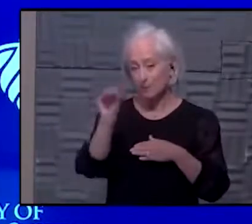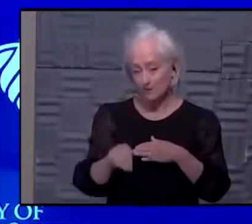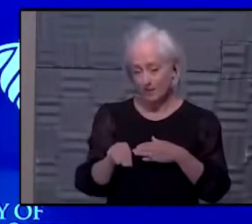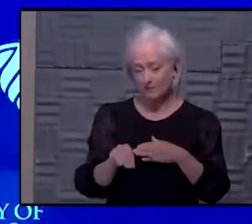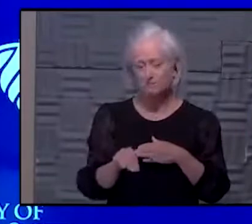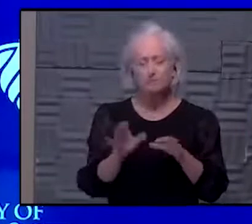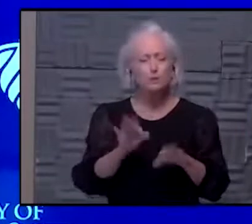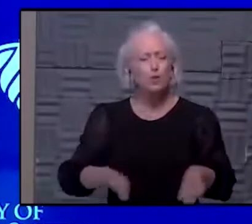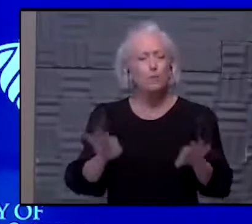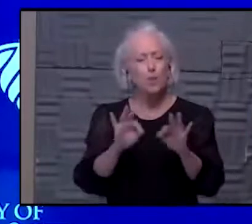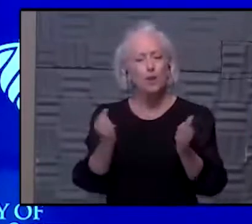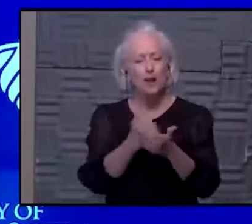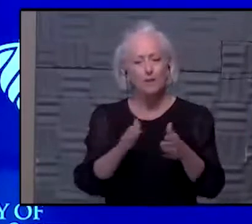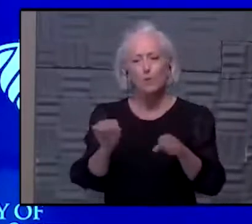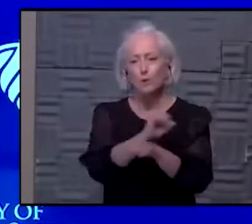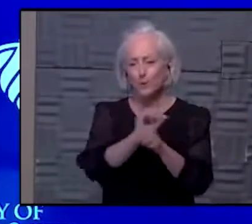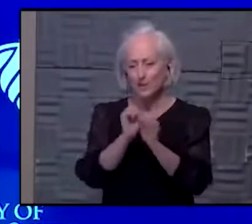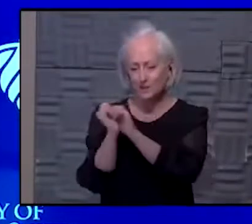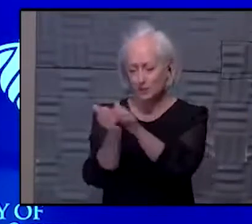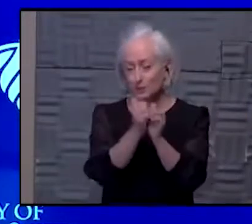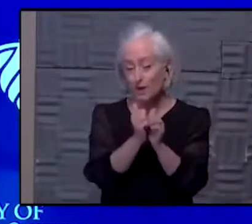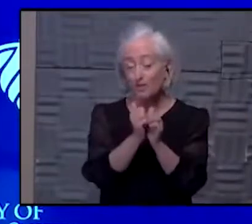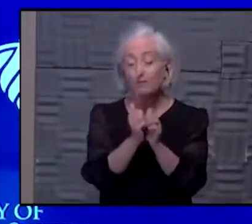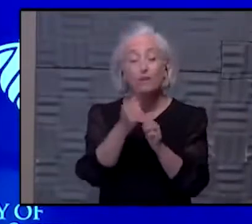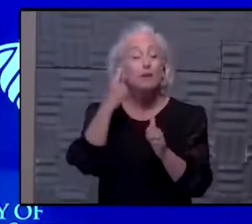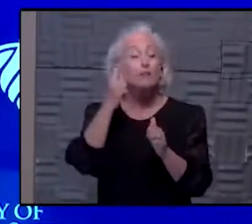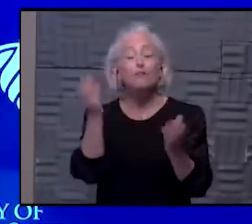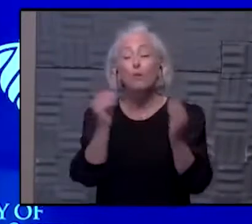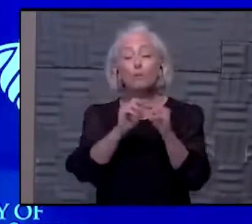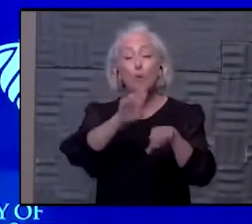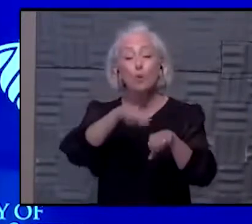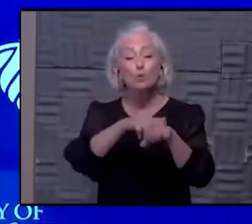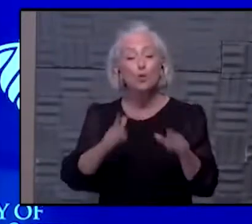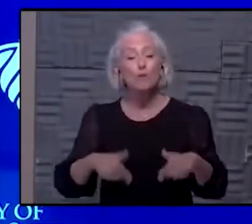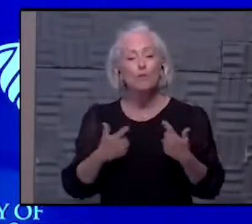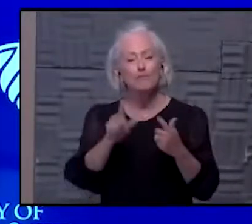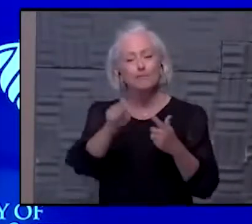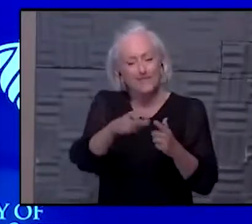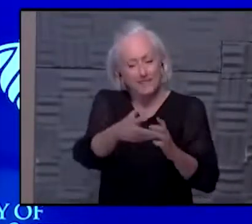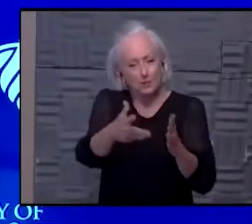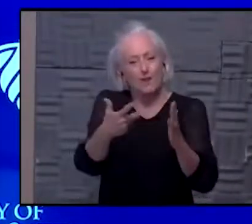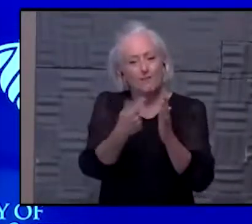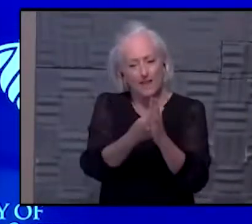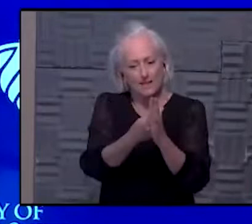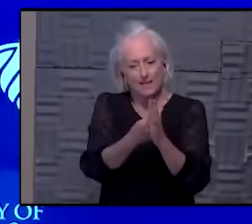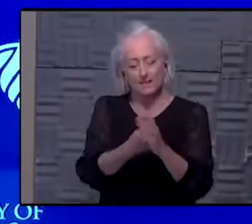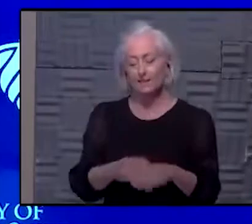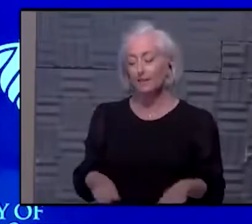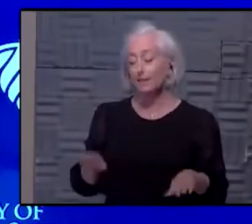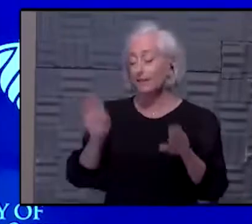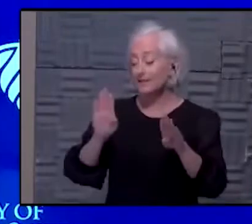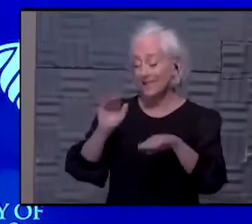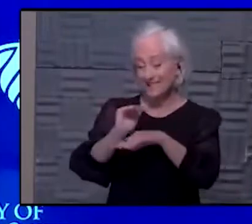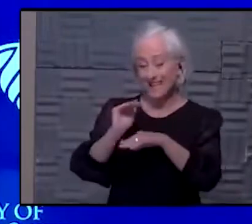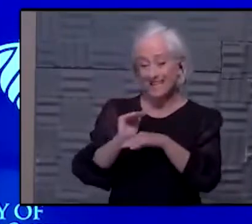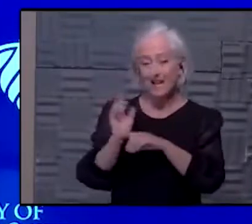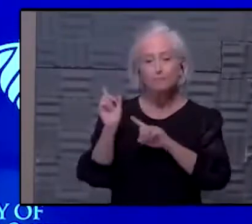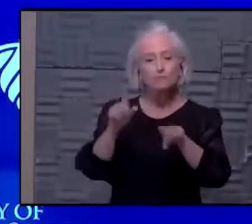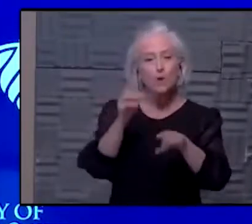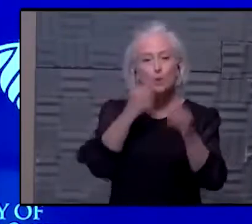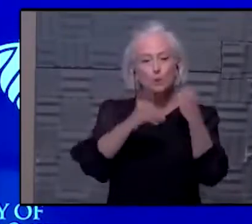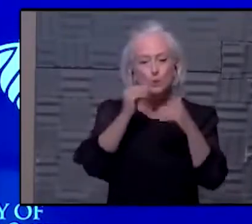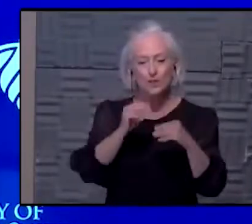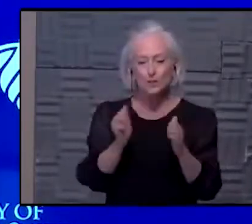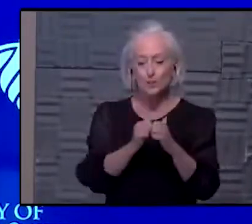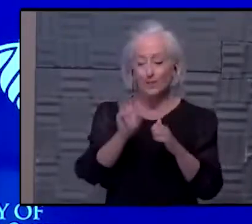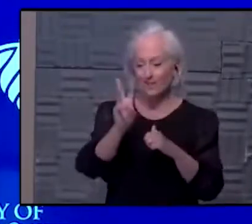And the thing we can do to lead ourselves back to a more normal life is to be vaccinated. You know, Sunday night, out to dinner with six friends, right? Well, my